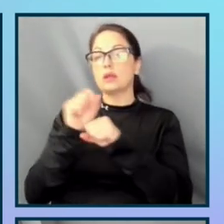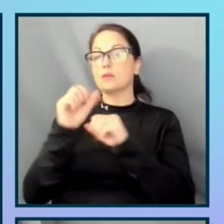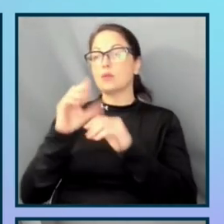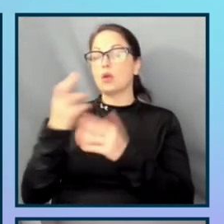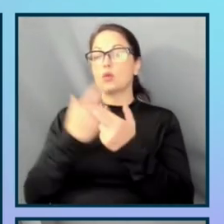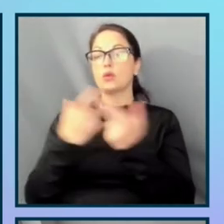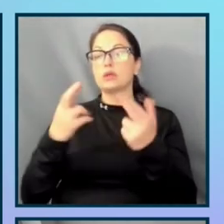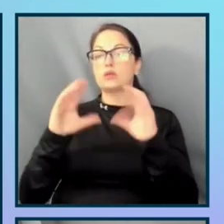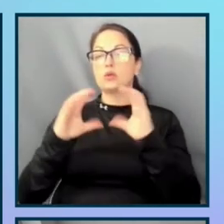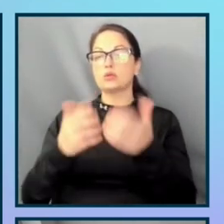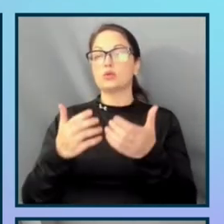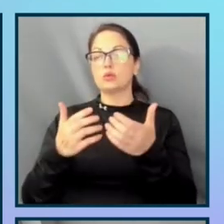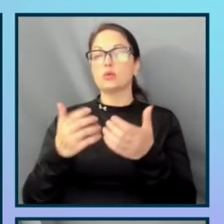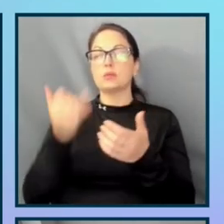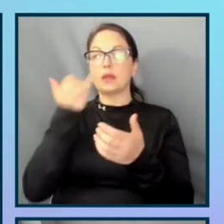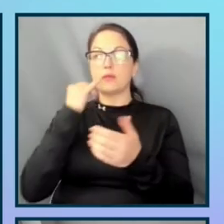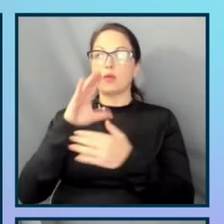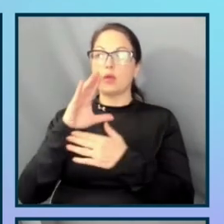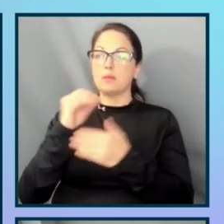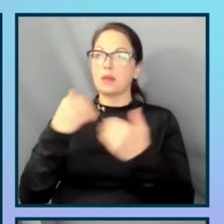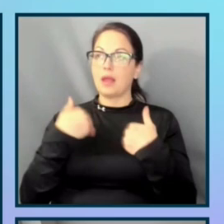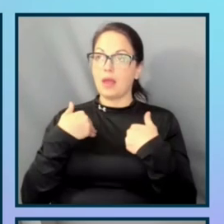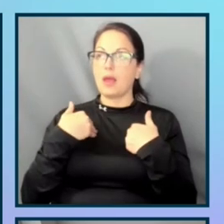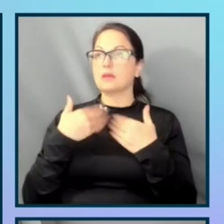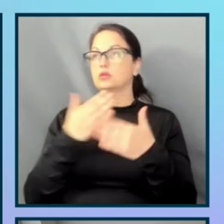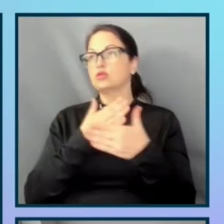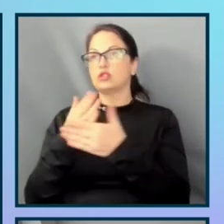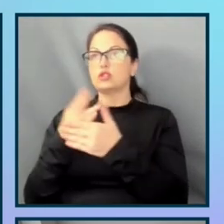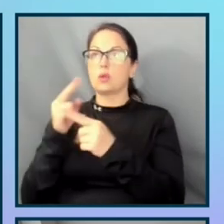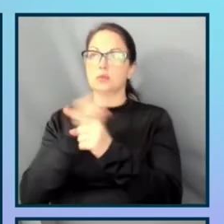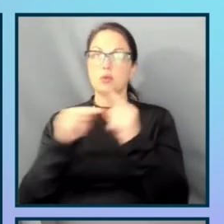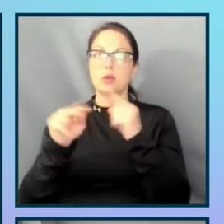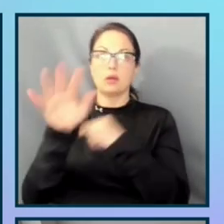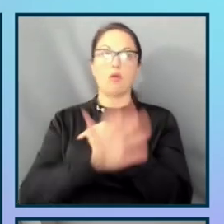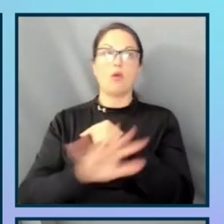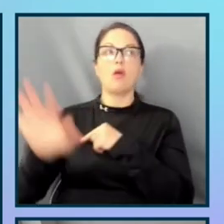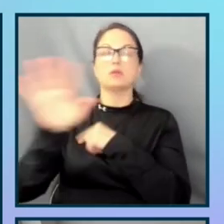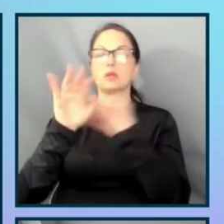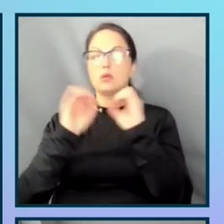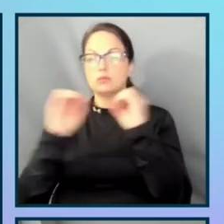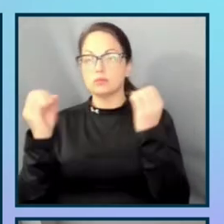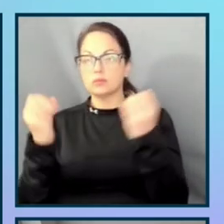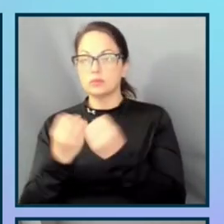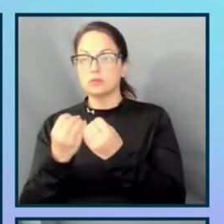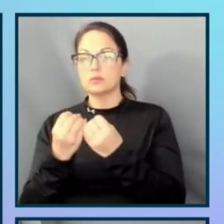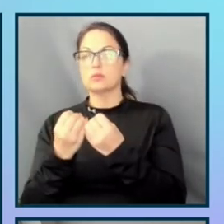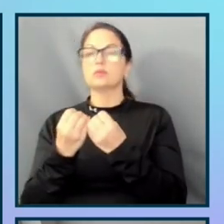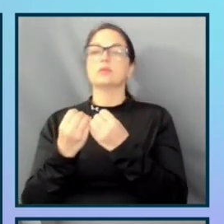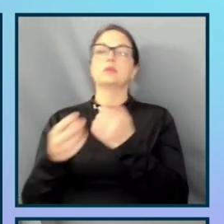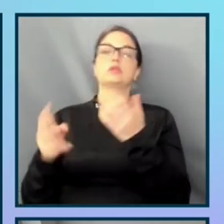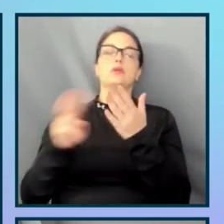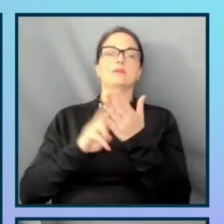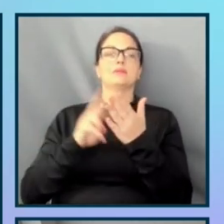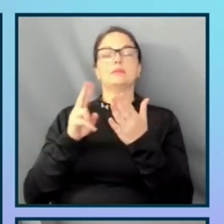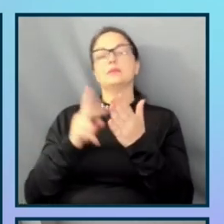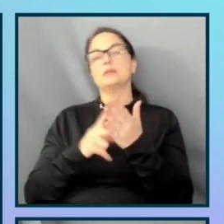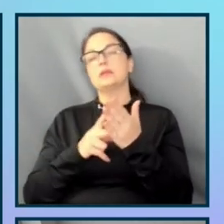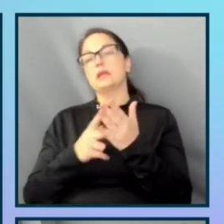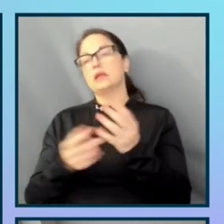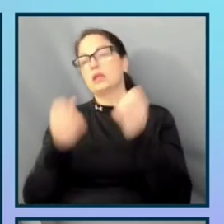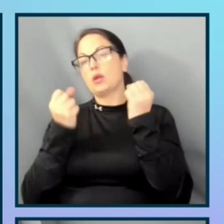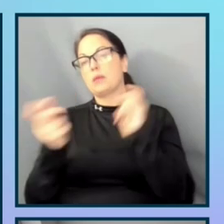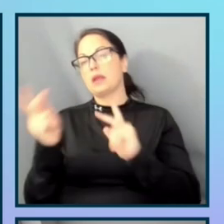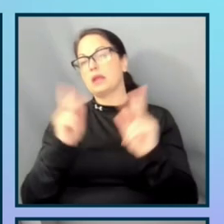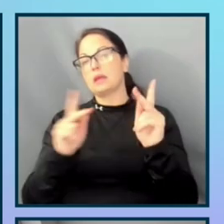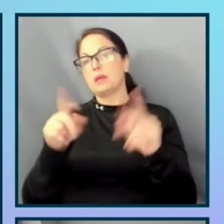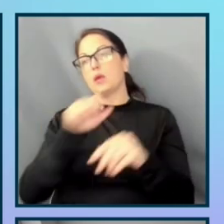share their perspective across the organization. So chances are, there are great, great folks who would love to share